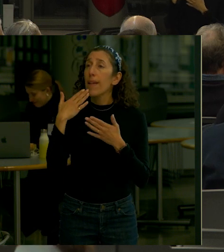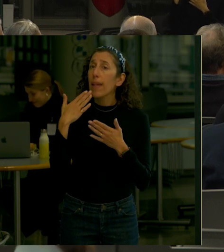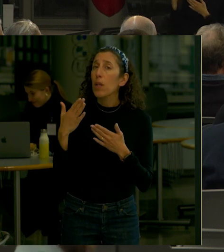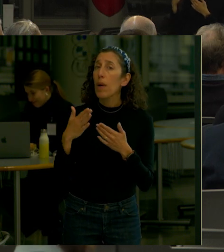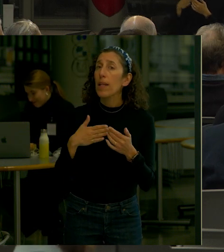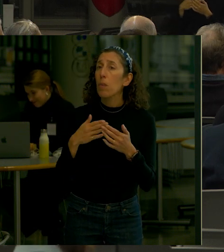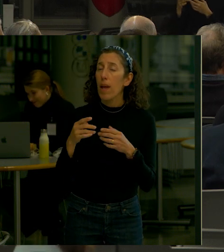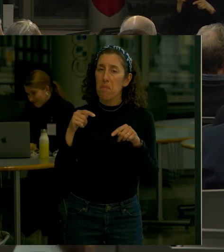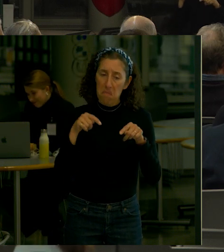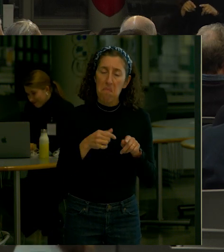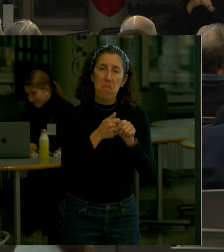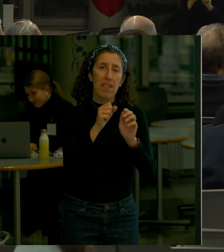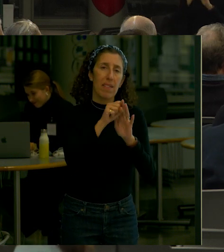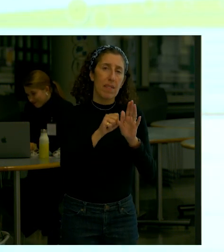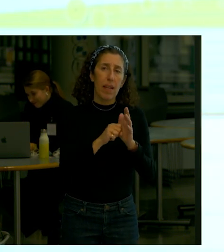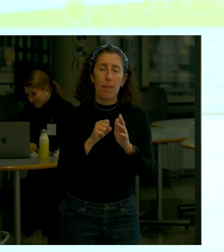that's a great question